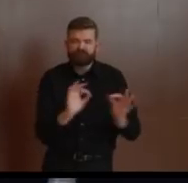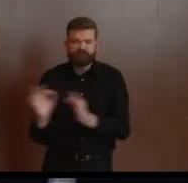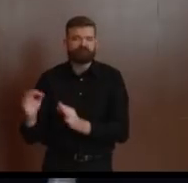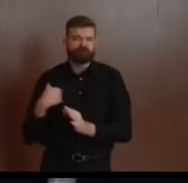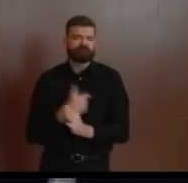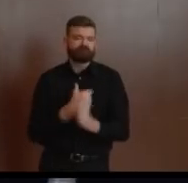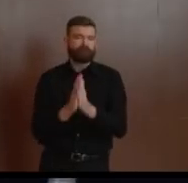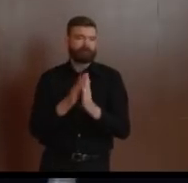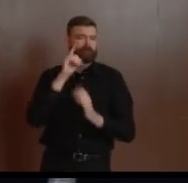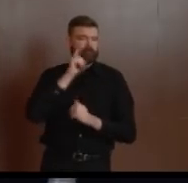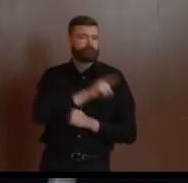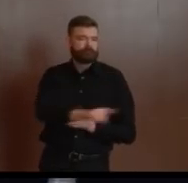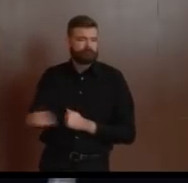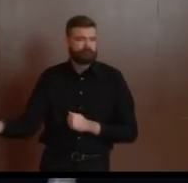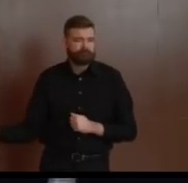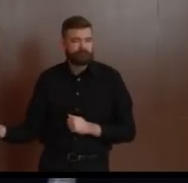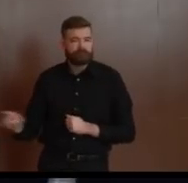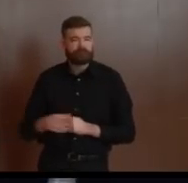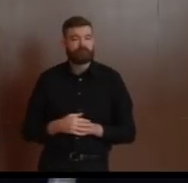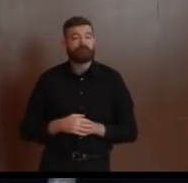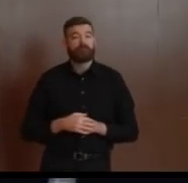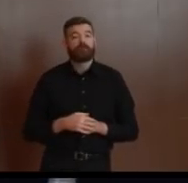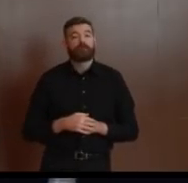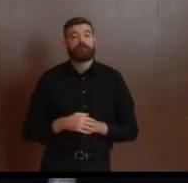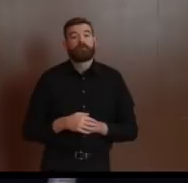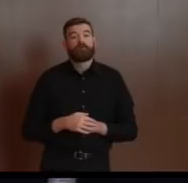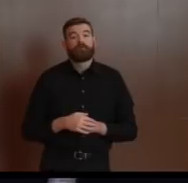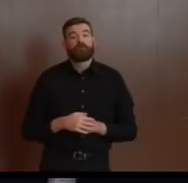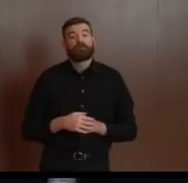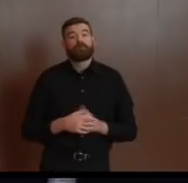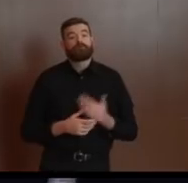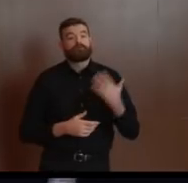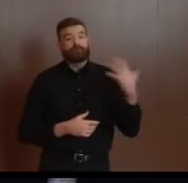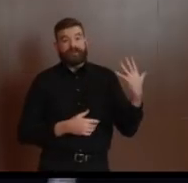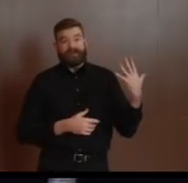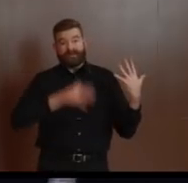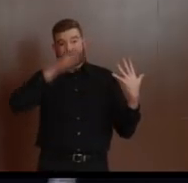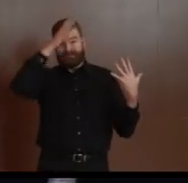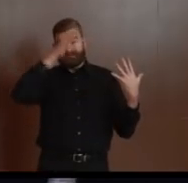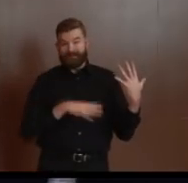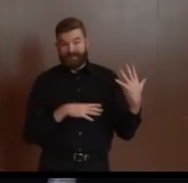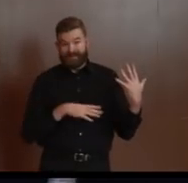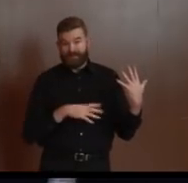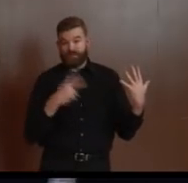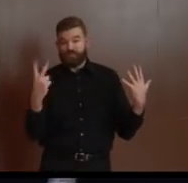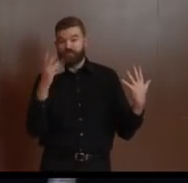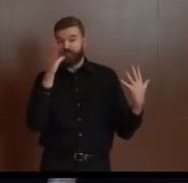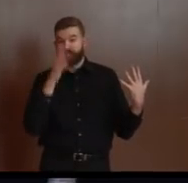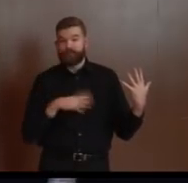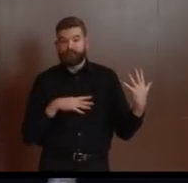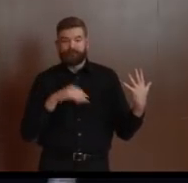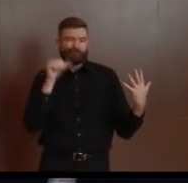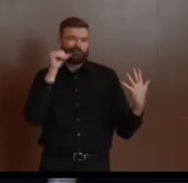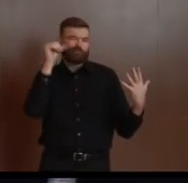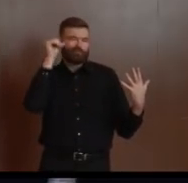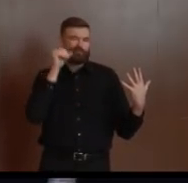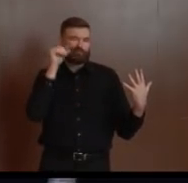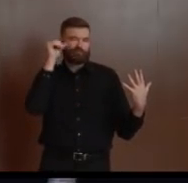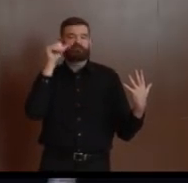were males, two females, ages 57 to 91.